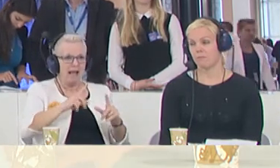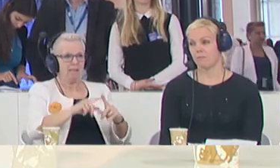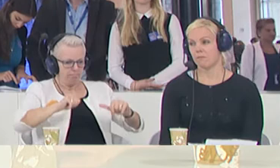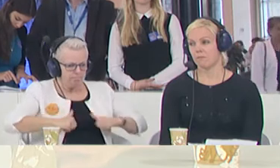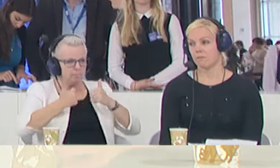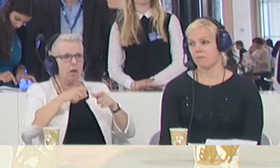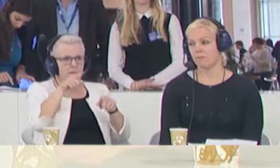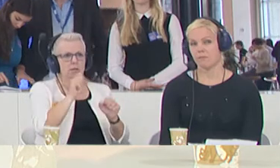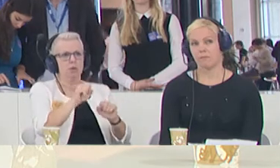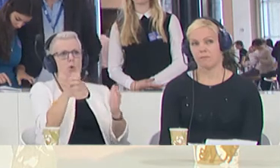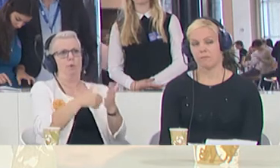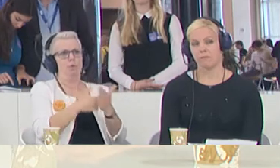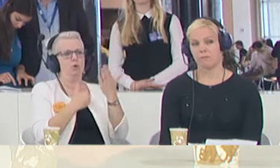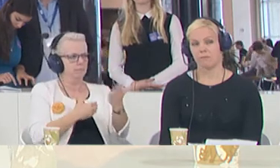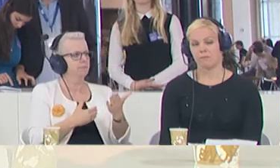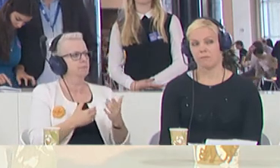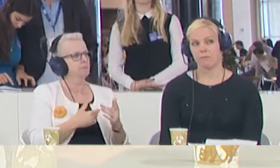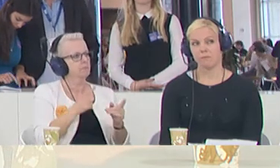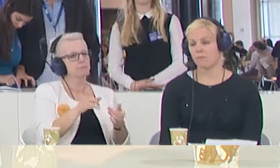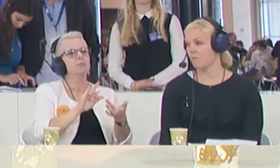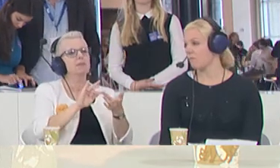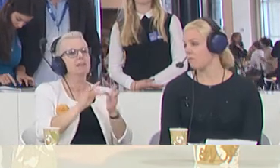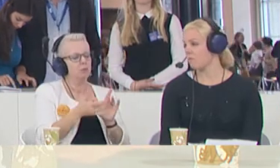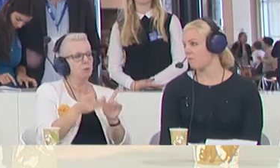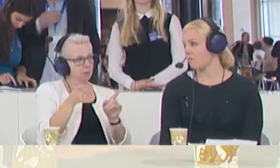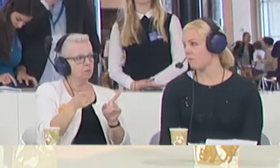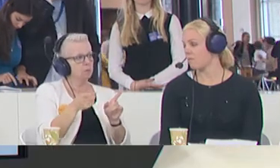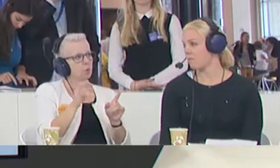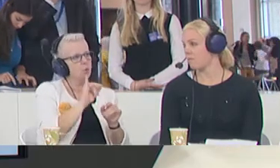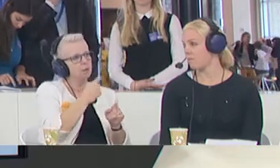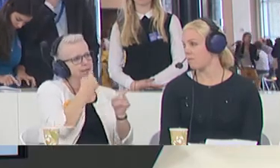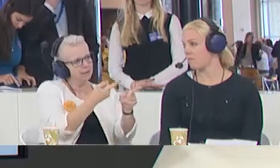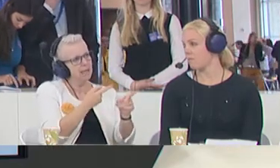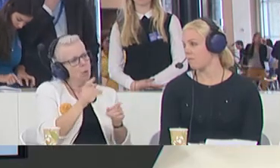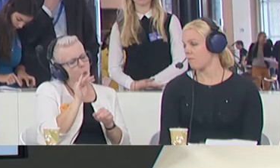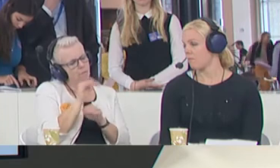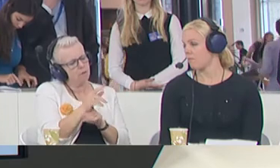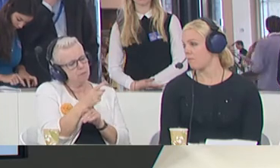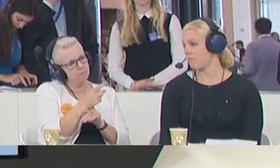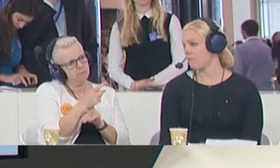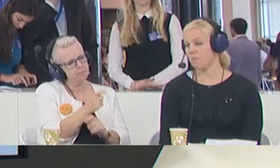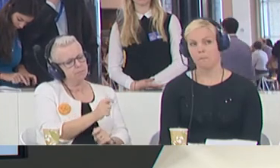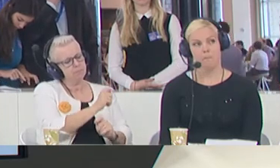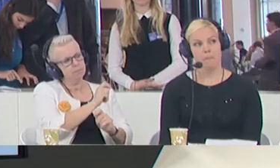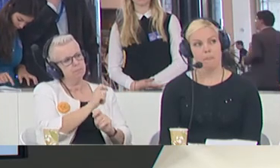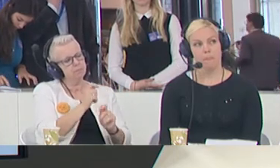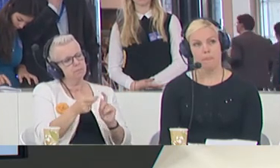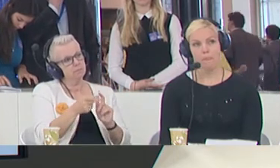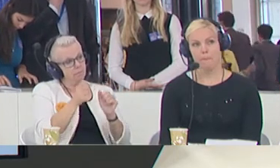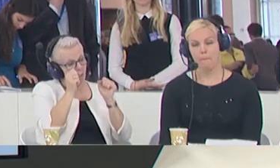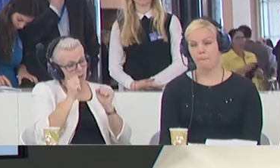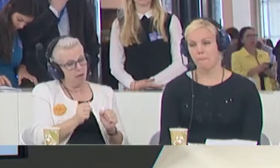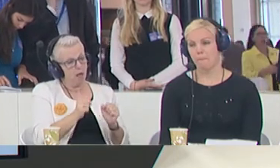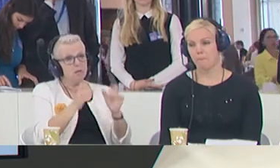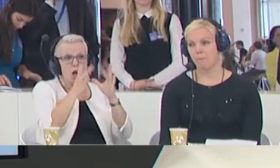can also be used by the member states. especially your network as well. What do they tell you about the response that they get? Can you